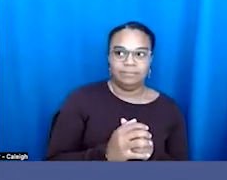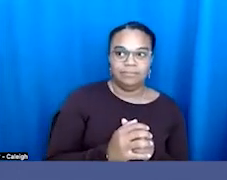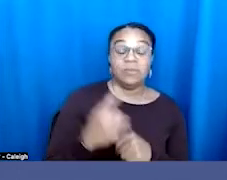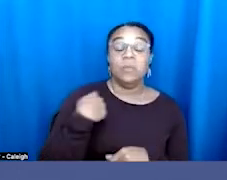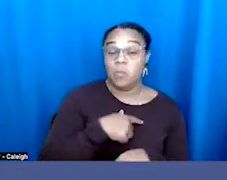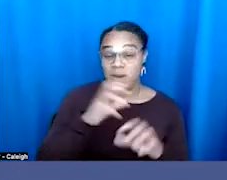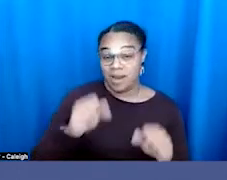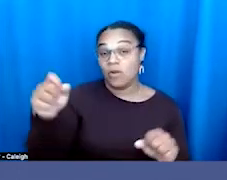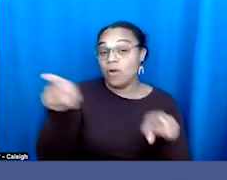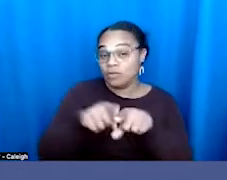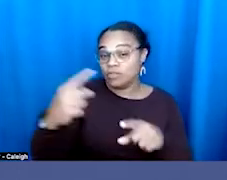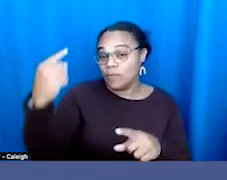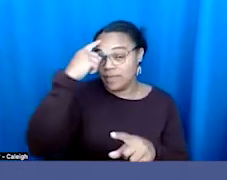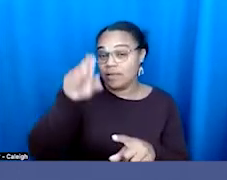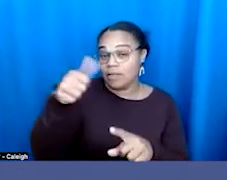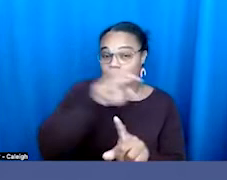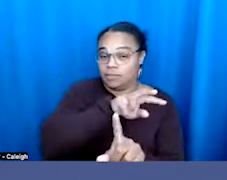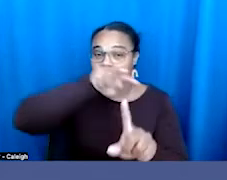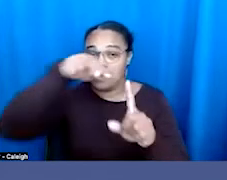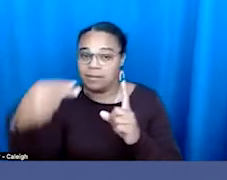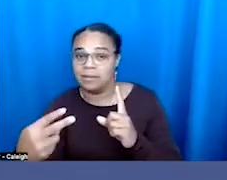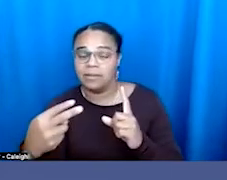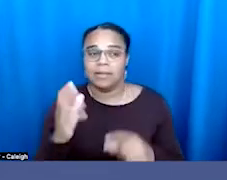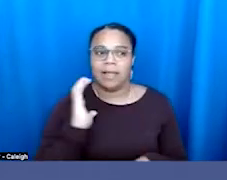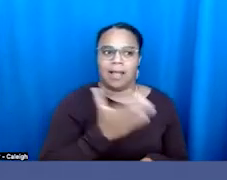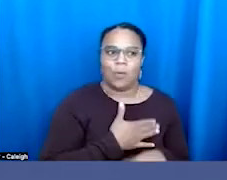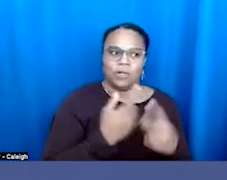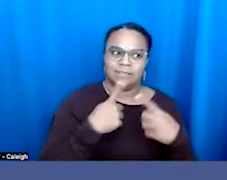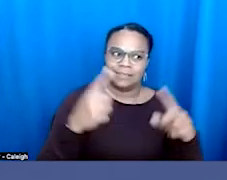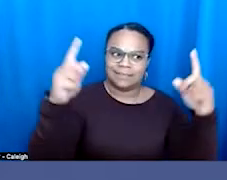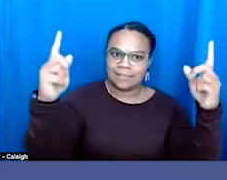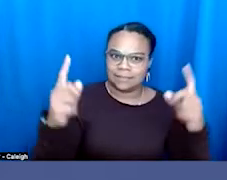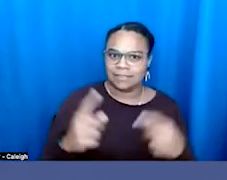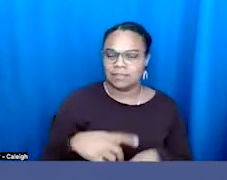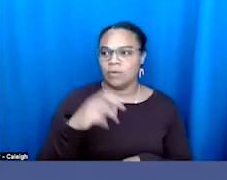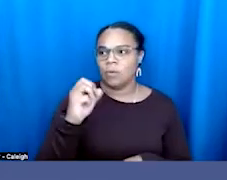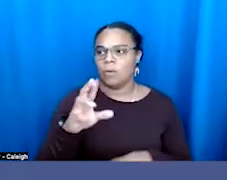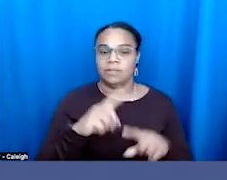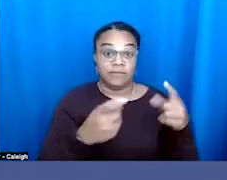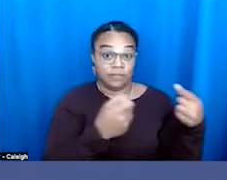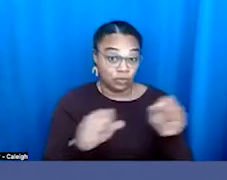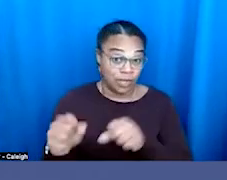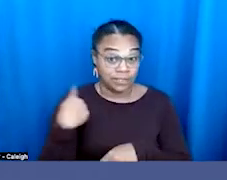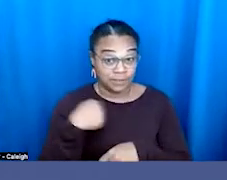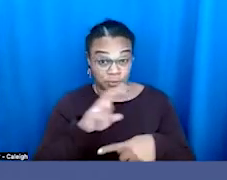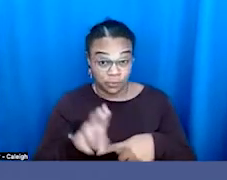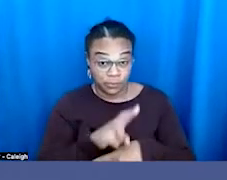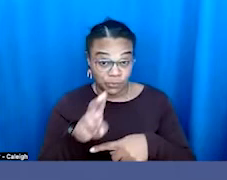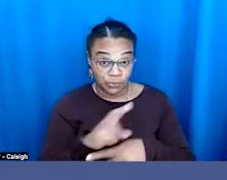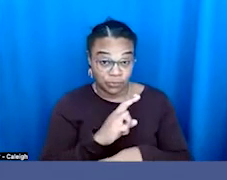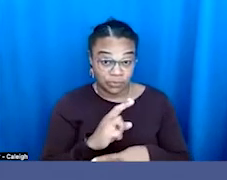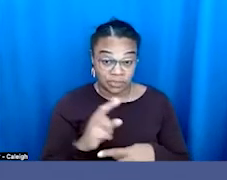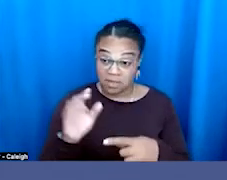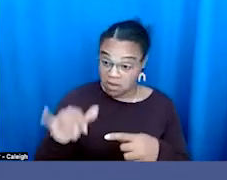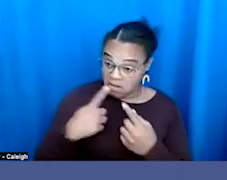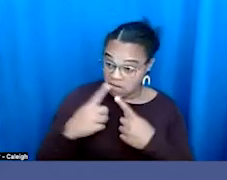tactics, strategies that we're experimenting with, that we're employing, and actually replicate those.